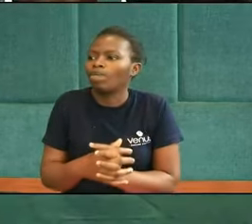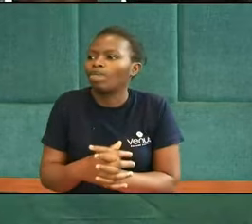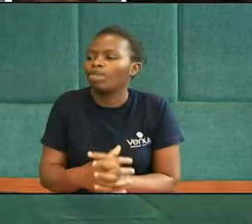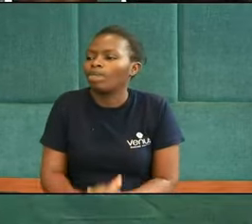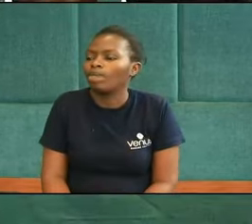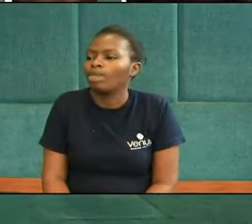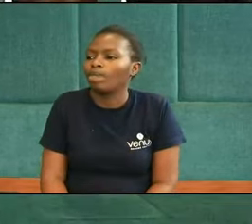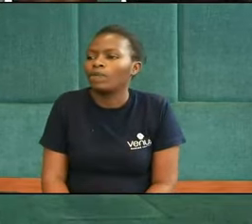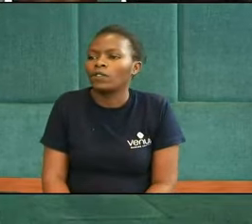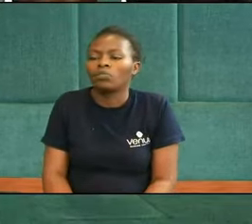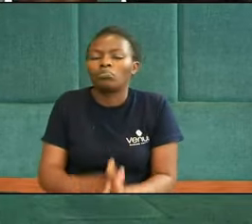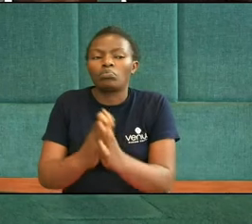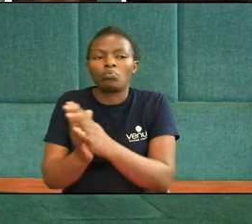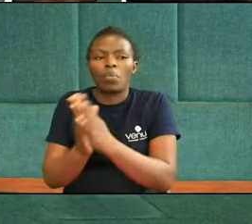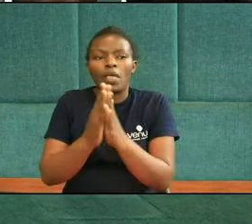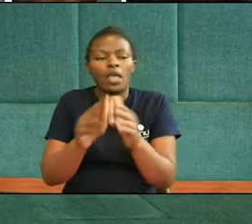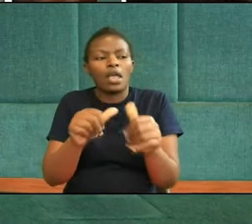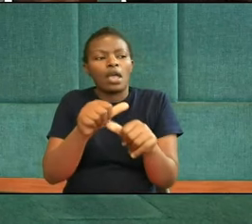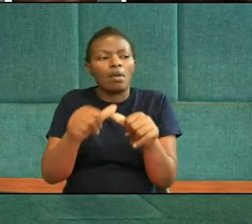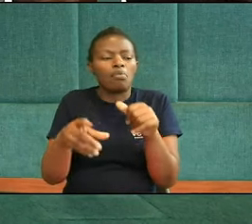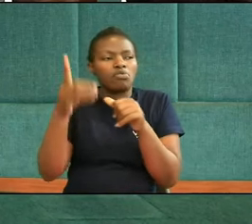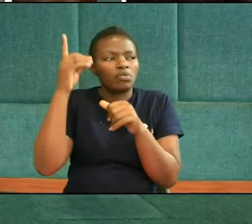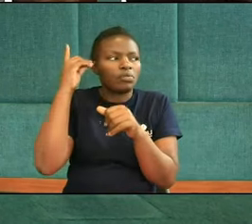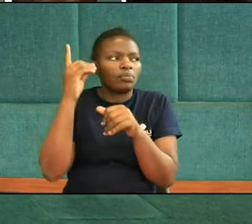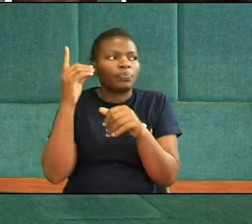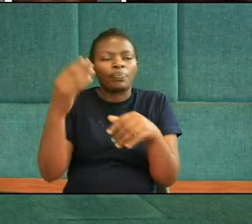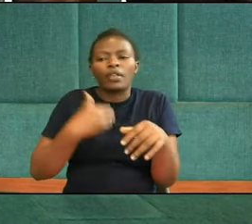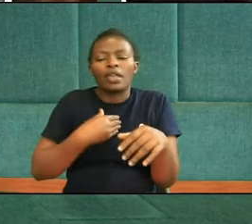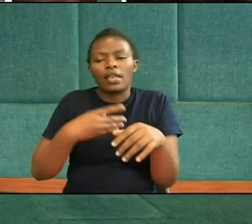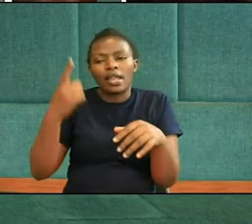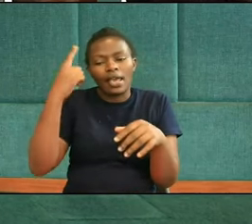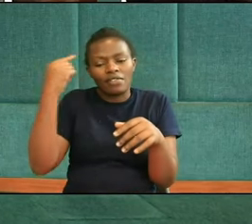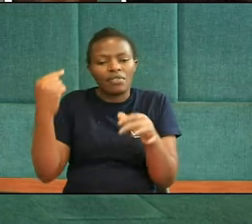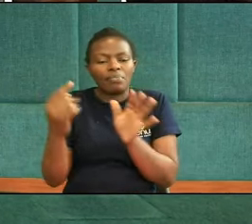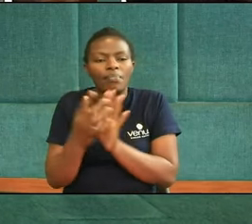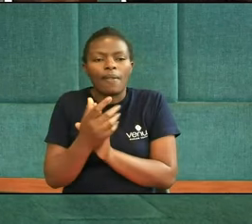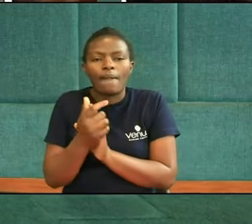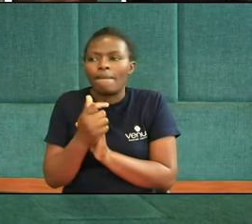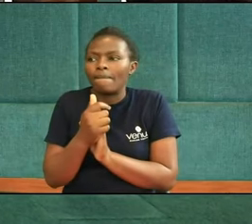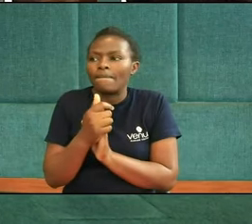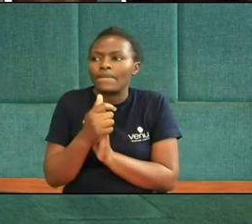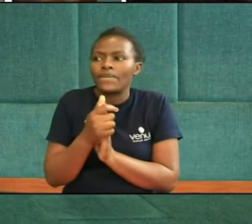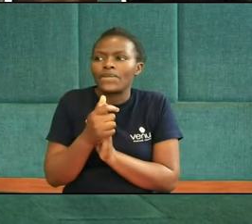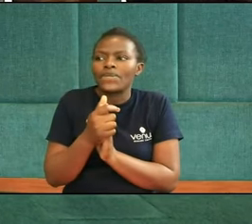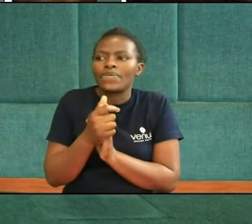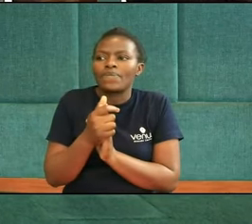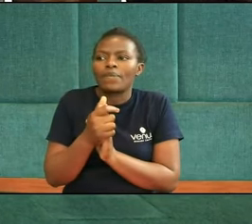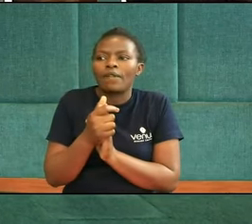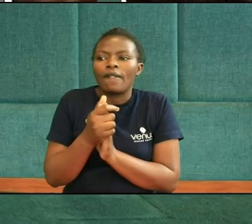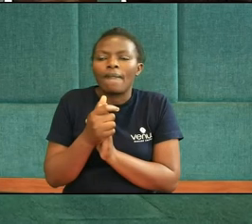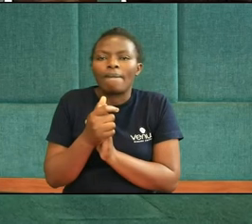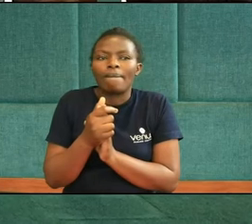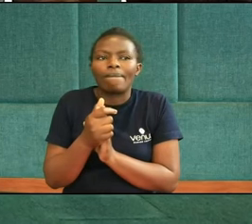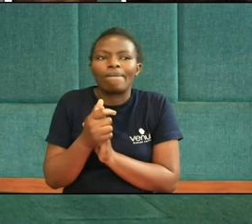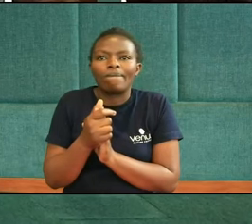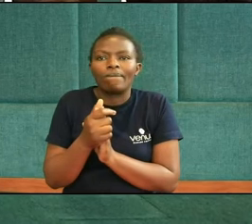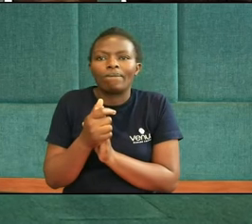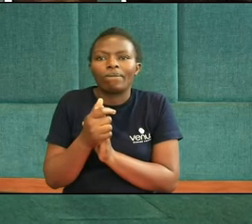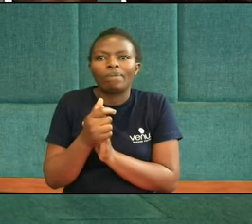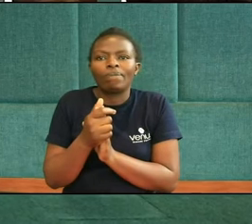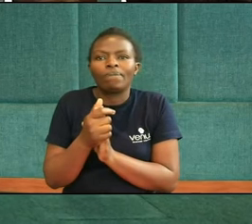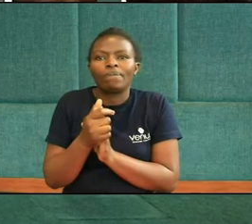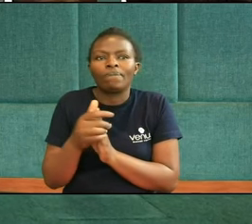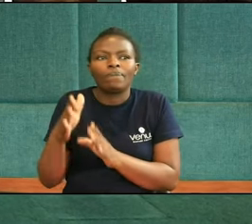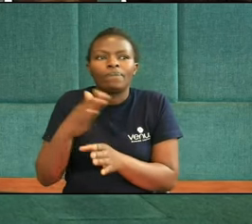Okay, the story is about Daniel And he had a dream He had a dream In the